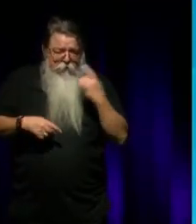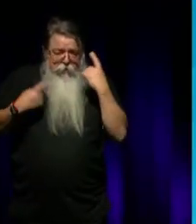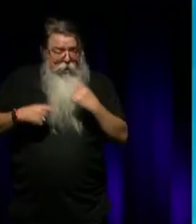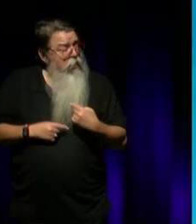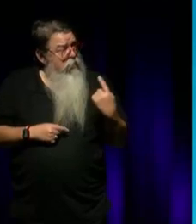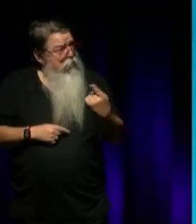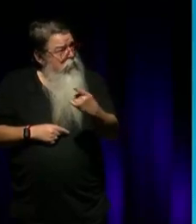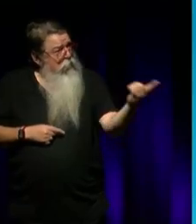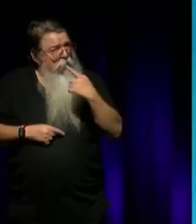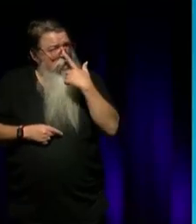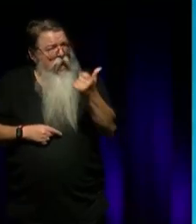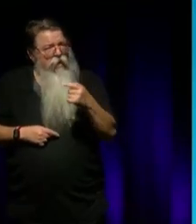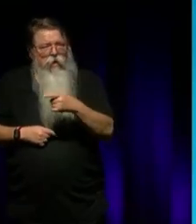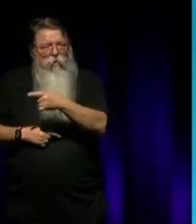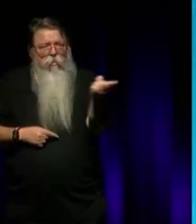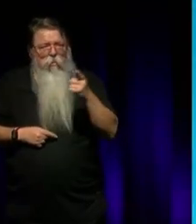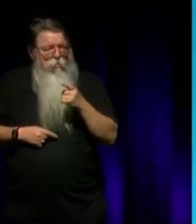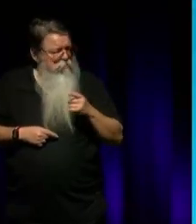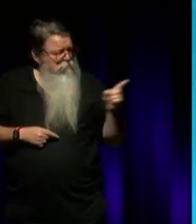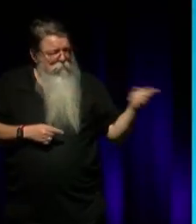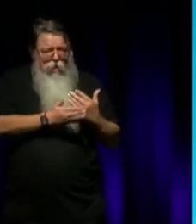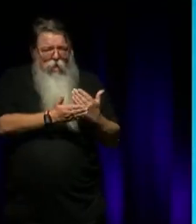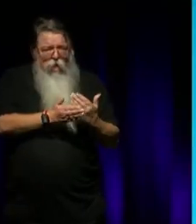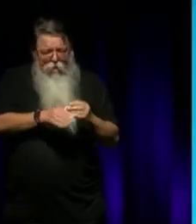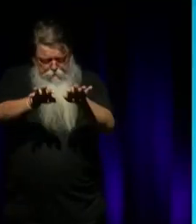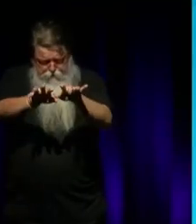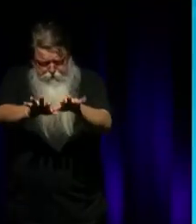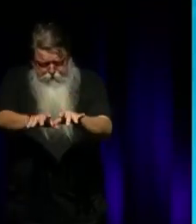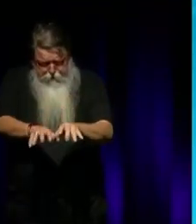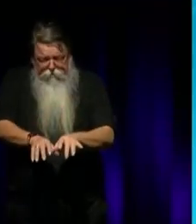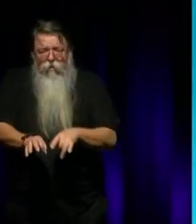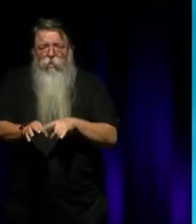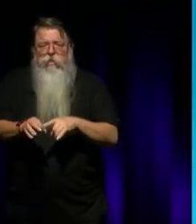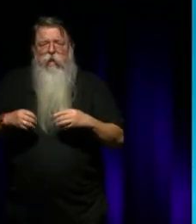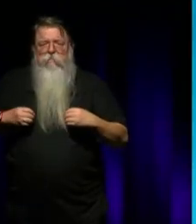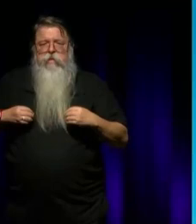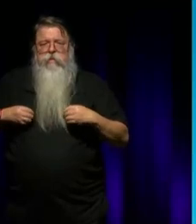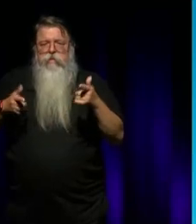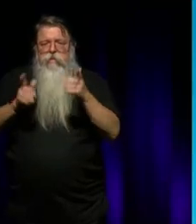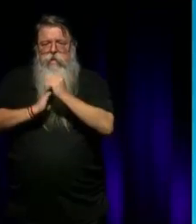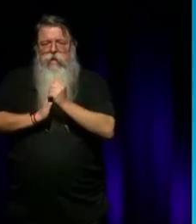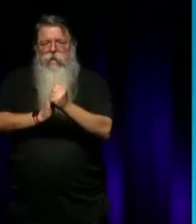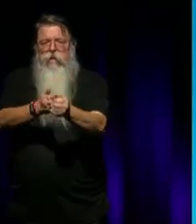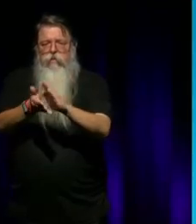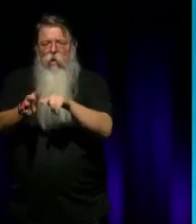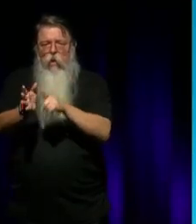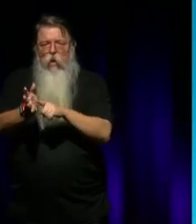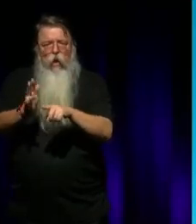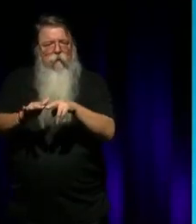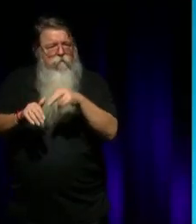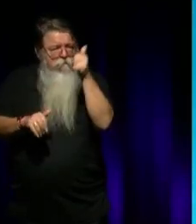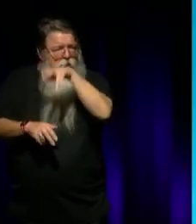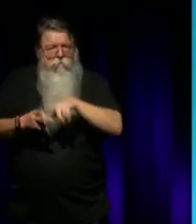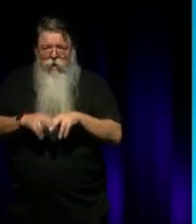The transcript will be shared on the Queensland Business Leaders Hall of Fame website later in the week. So,